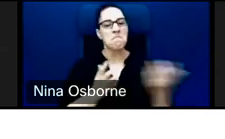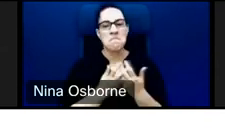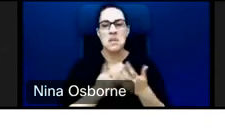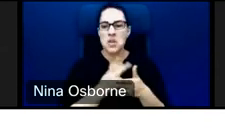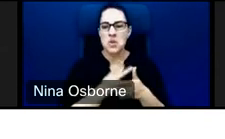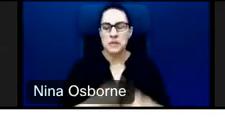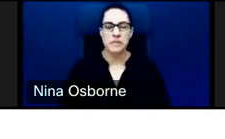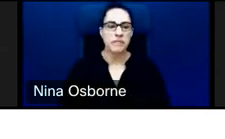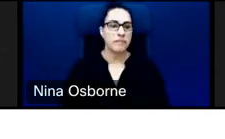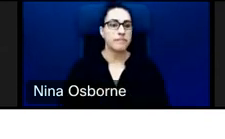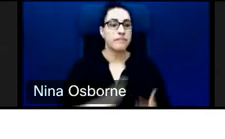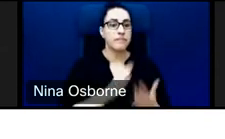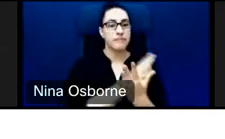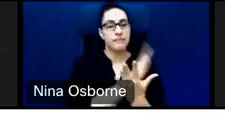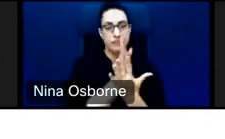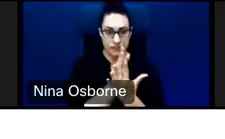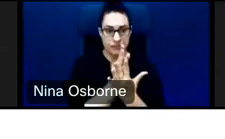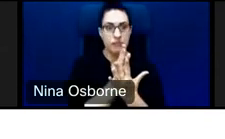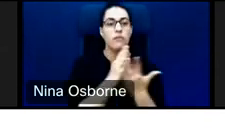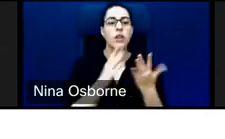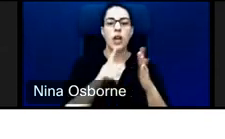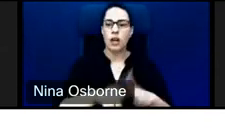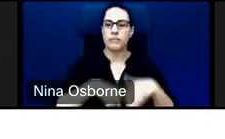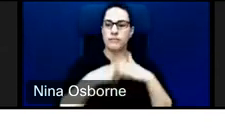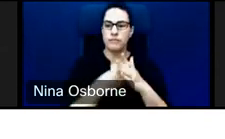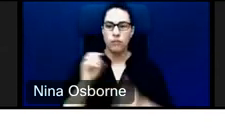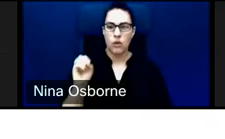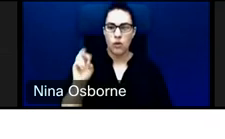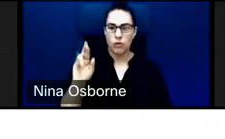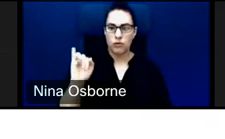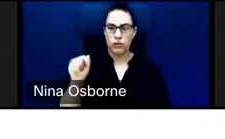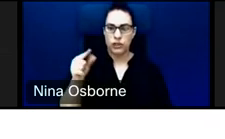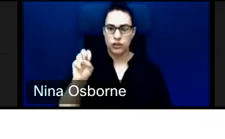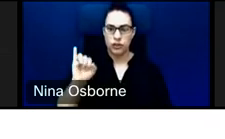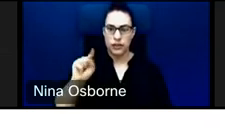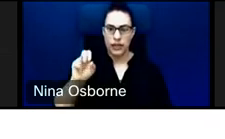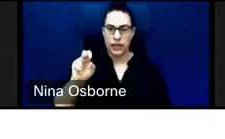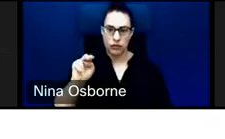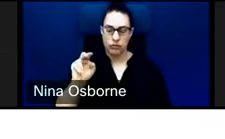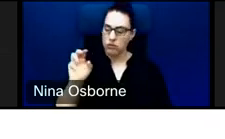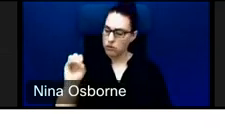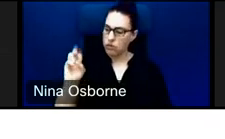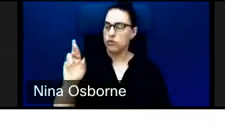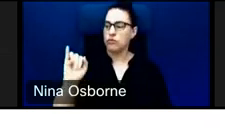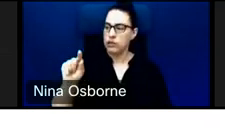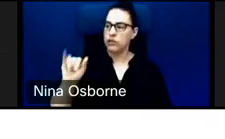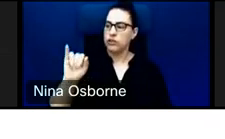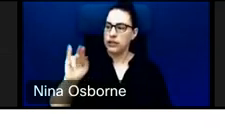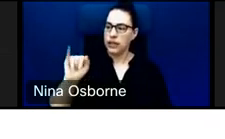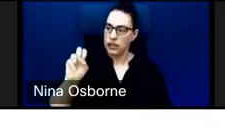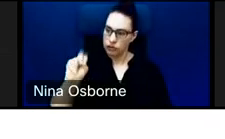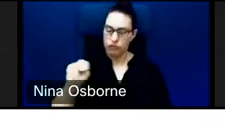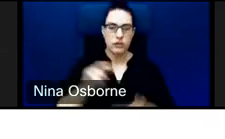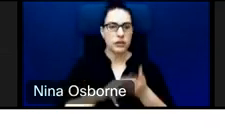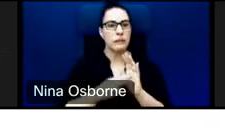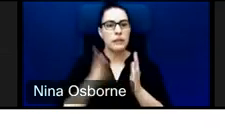second stage is during origination, where we take a project to screening. And this is where we identify